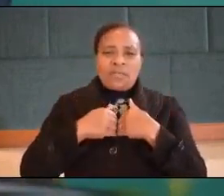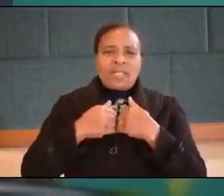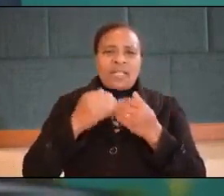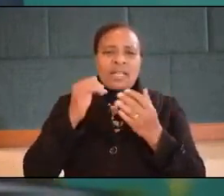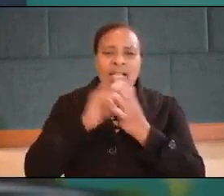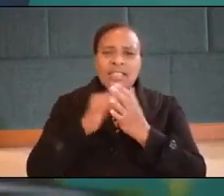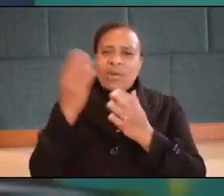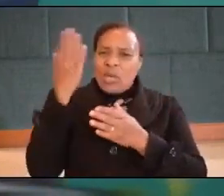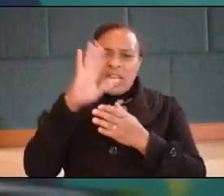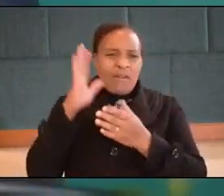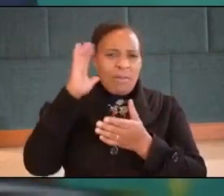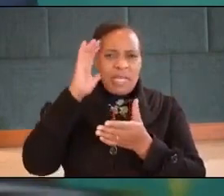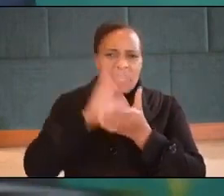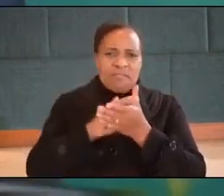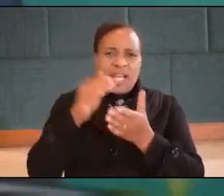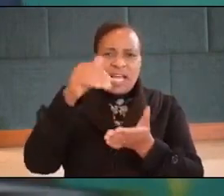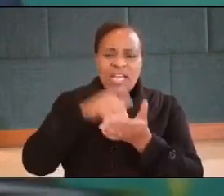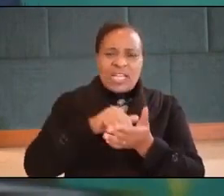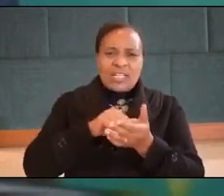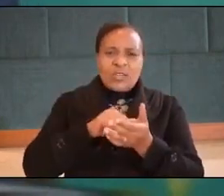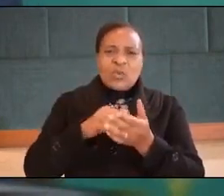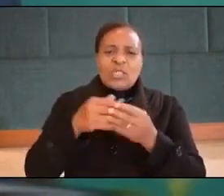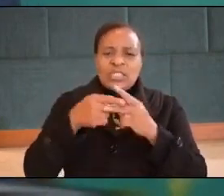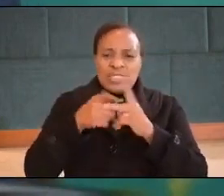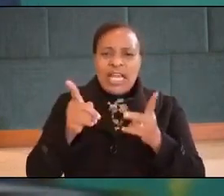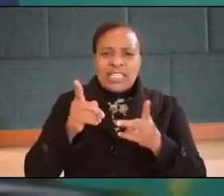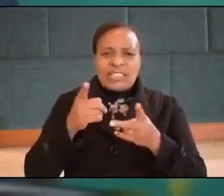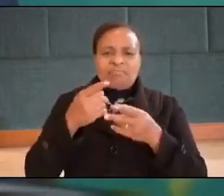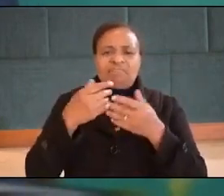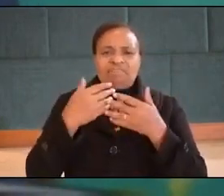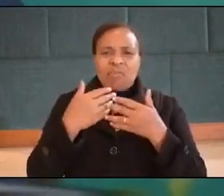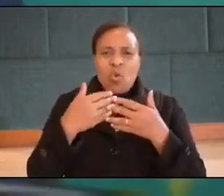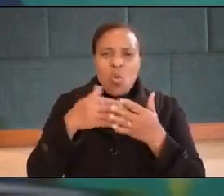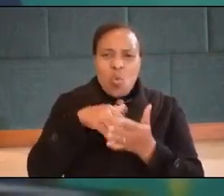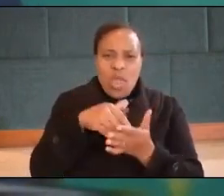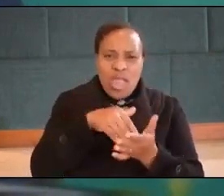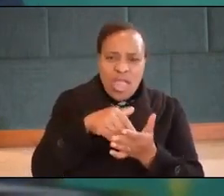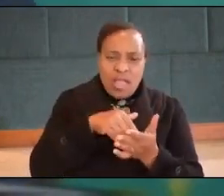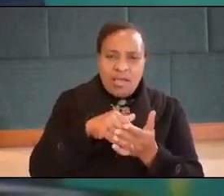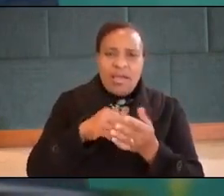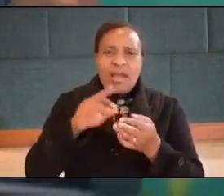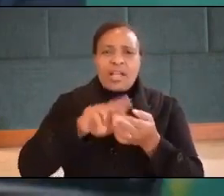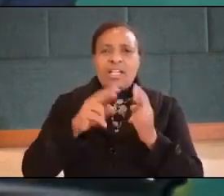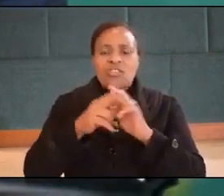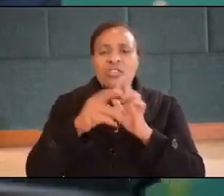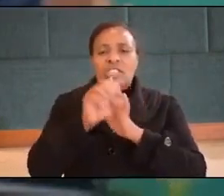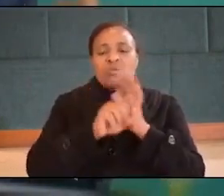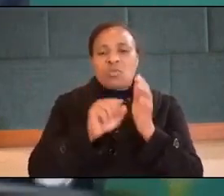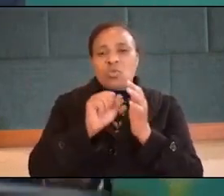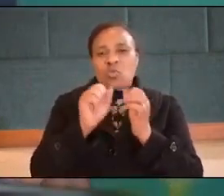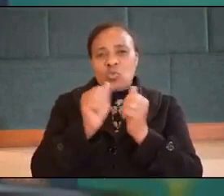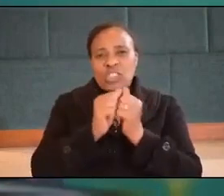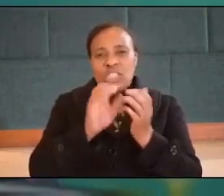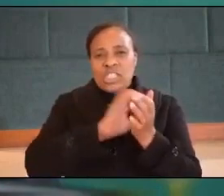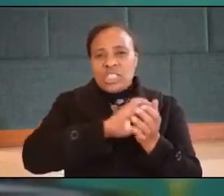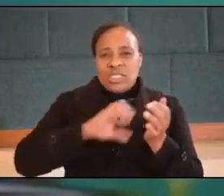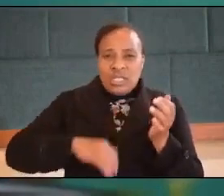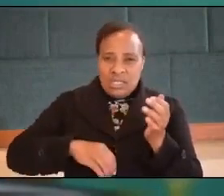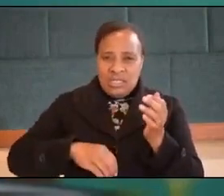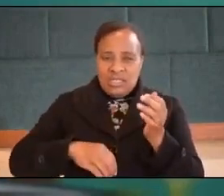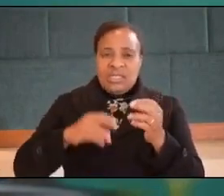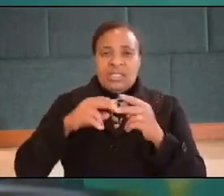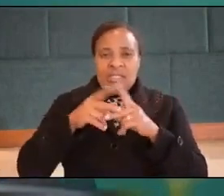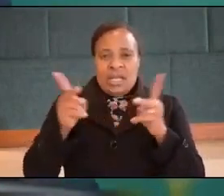we we start losing it we start relaxing it and our relationship with jesus christ starts to become stale